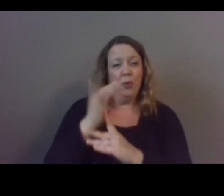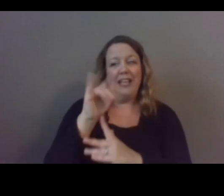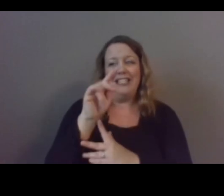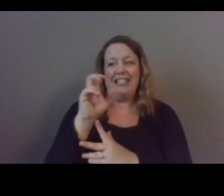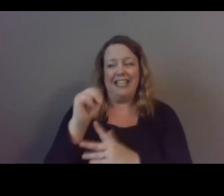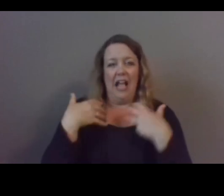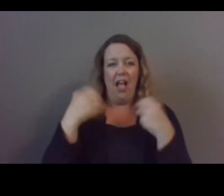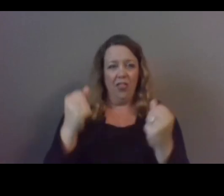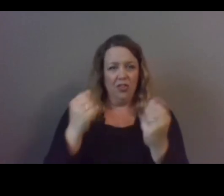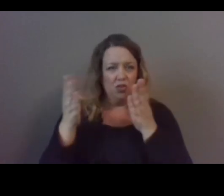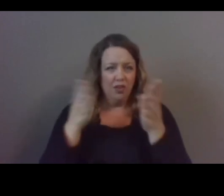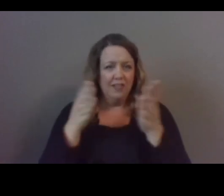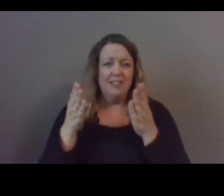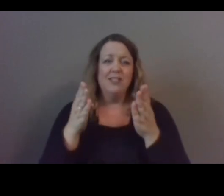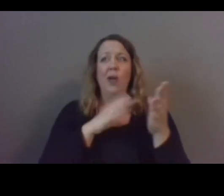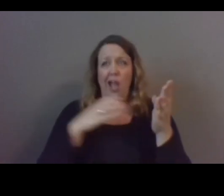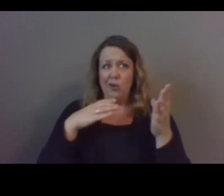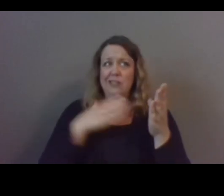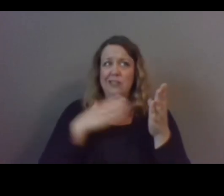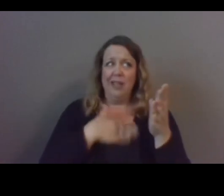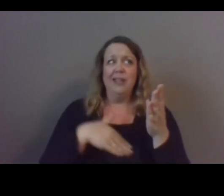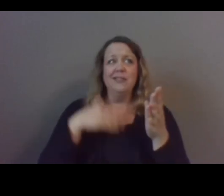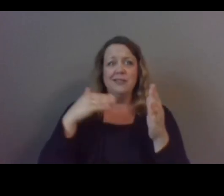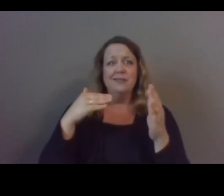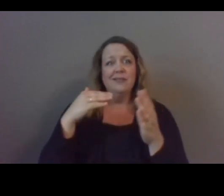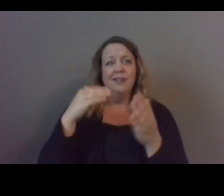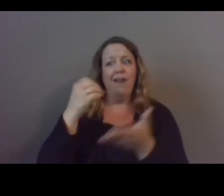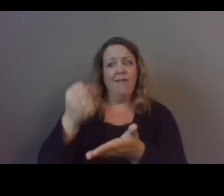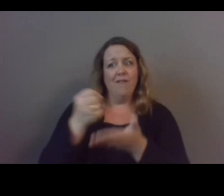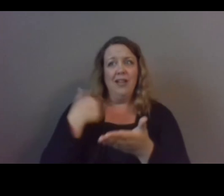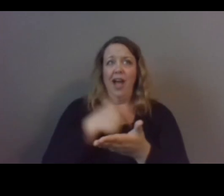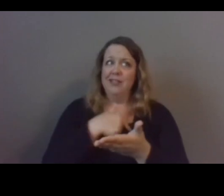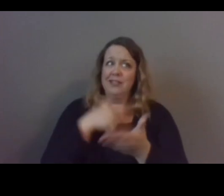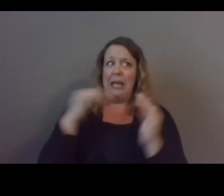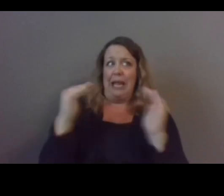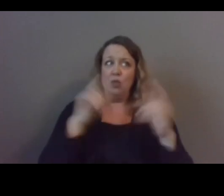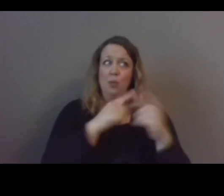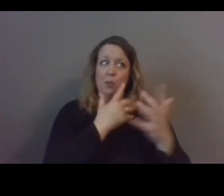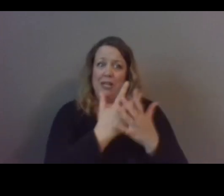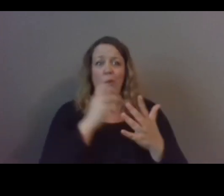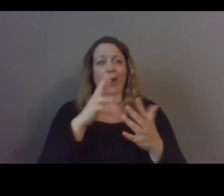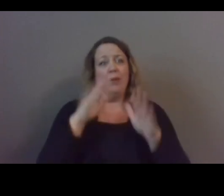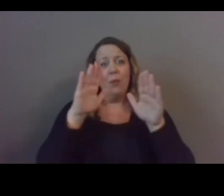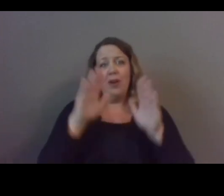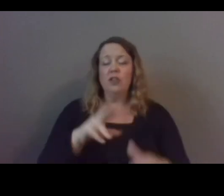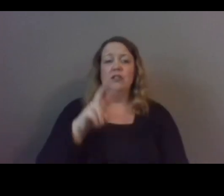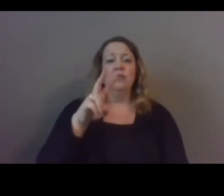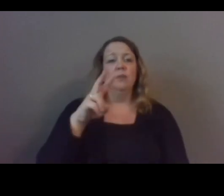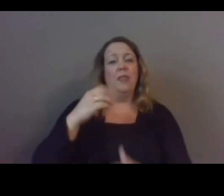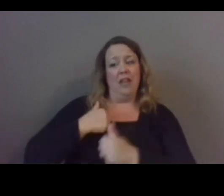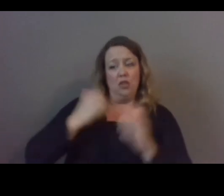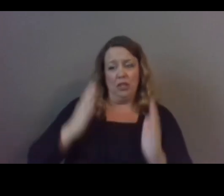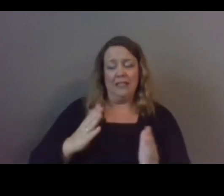congress at least fund us equally to prisons or it would be wonderful to be up there with veterans medicaid medicare but